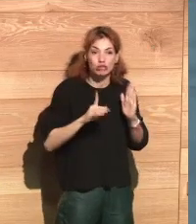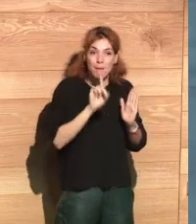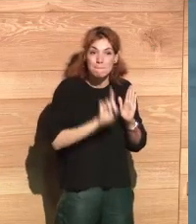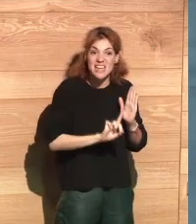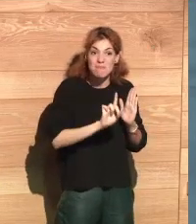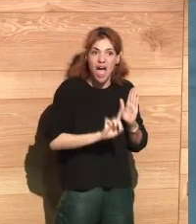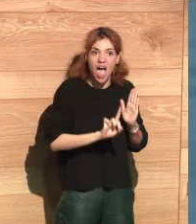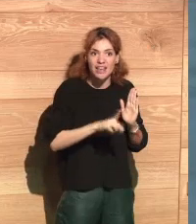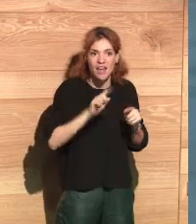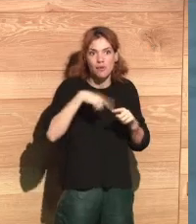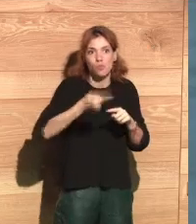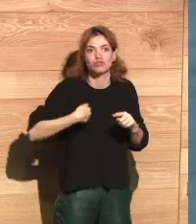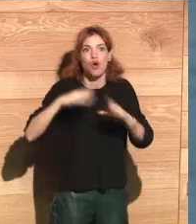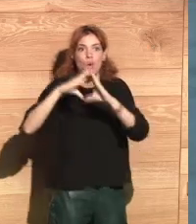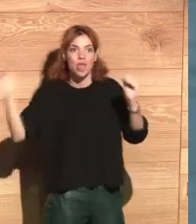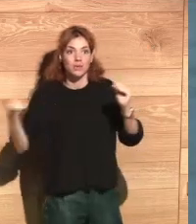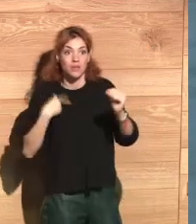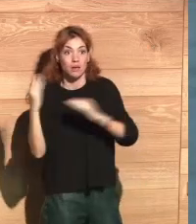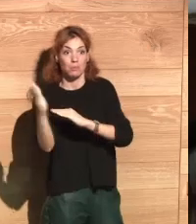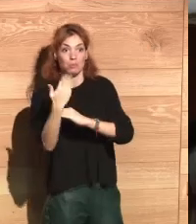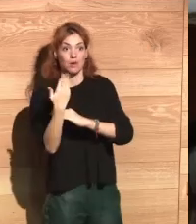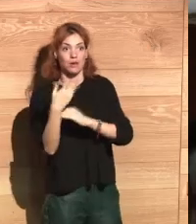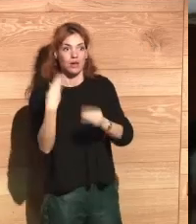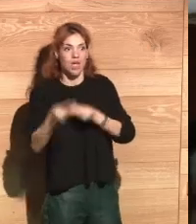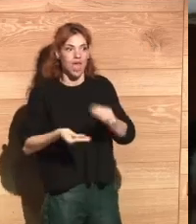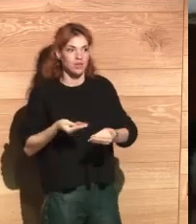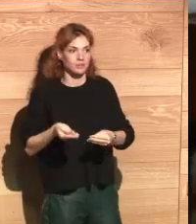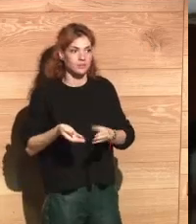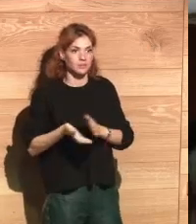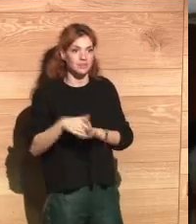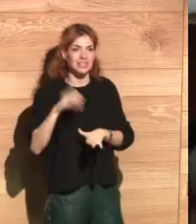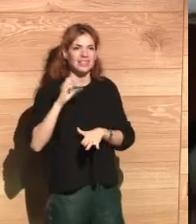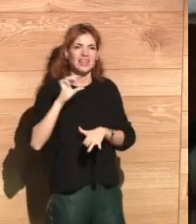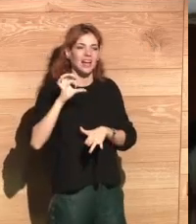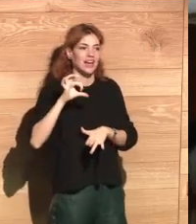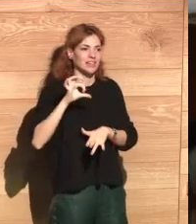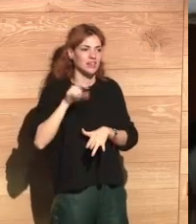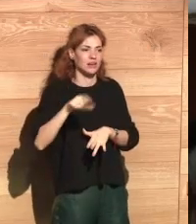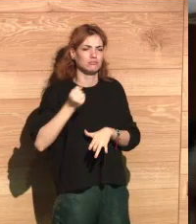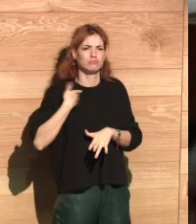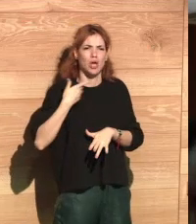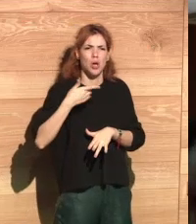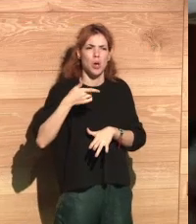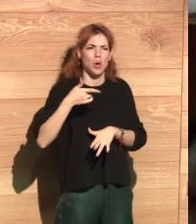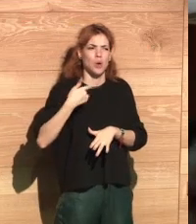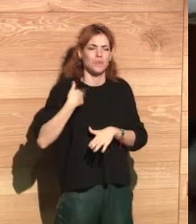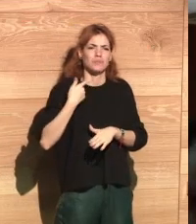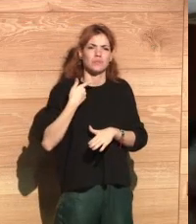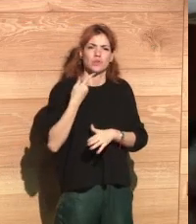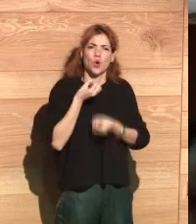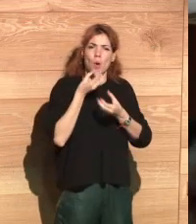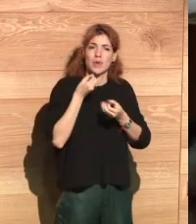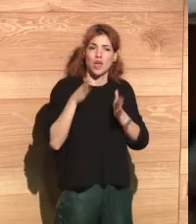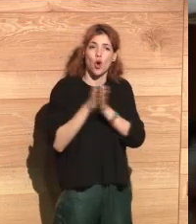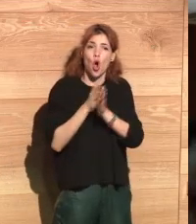What happens with the children in primary schools right now and that are growing and I will find in university later? Carissa, I don't know if you